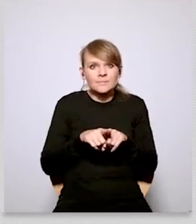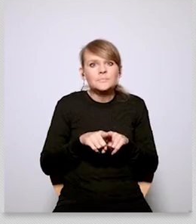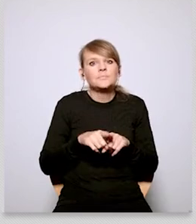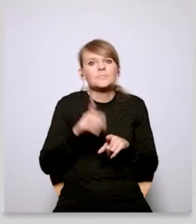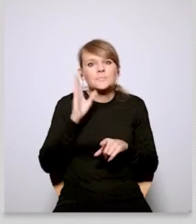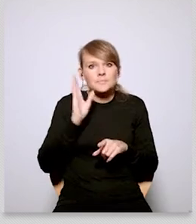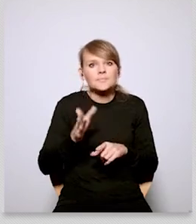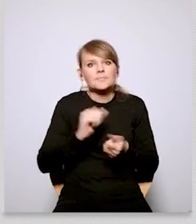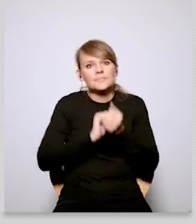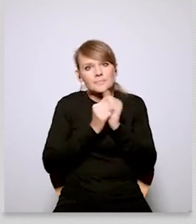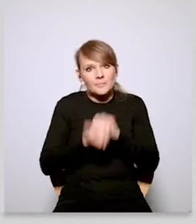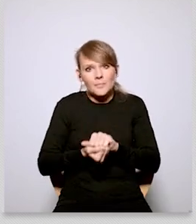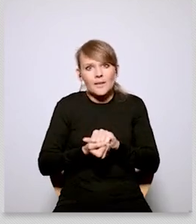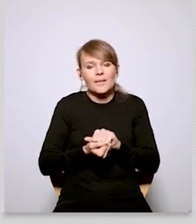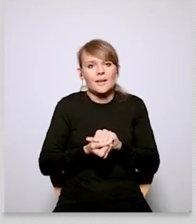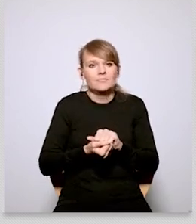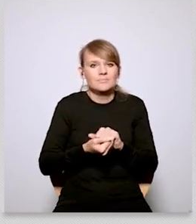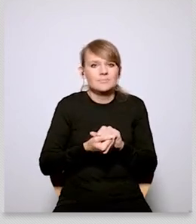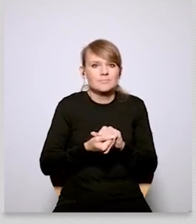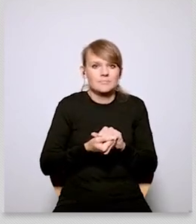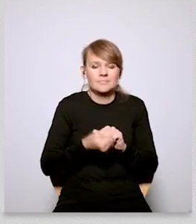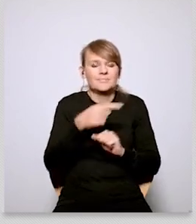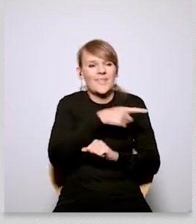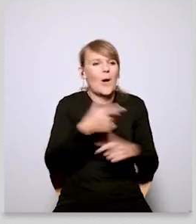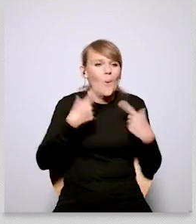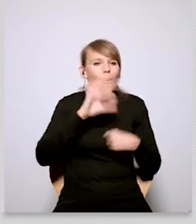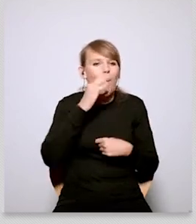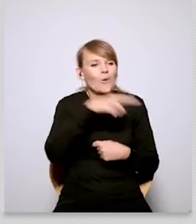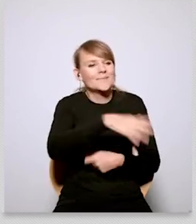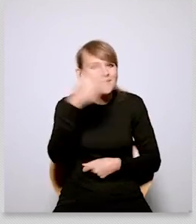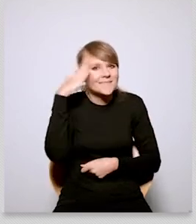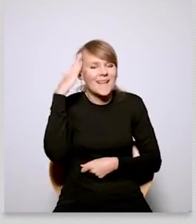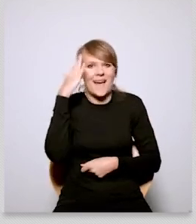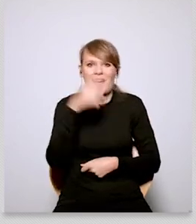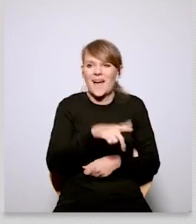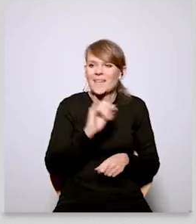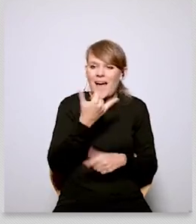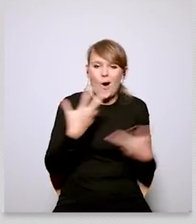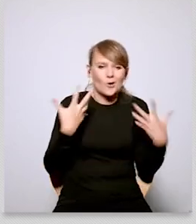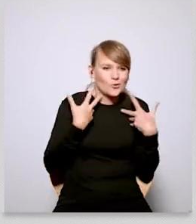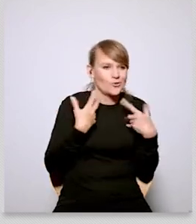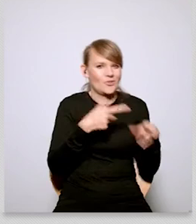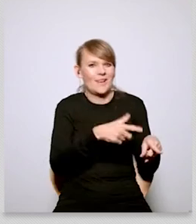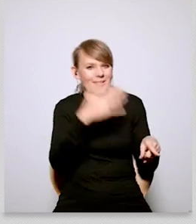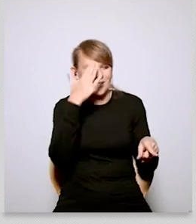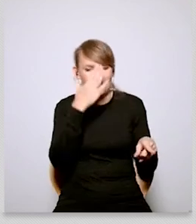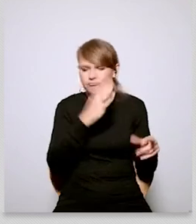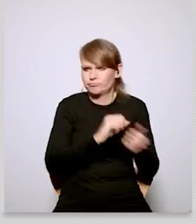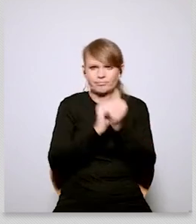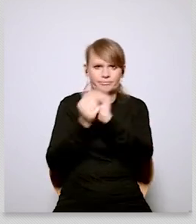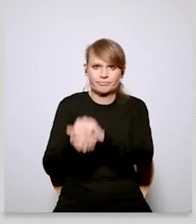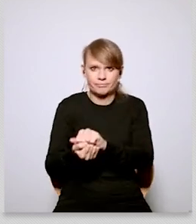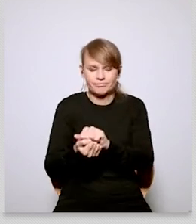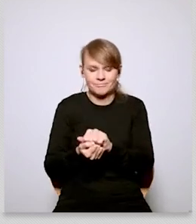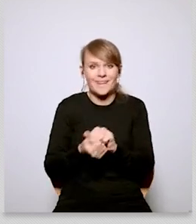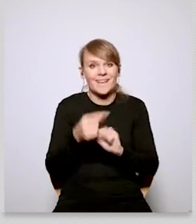so we might be well young people might be forced to give up at least